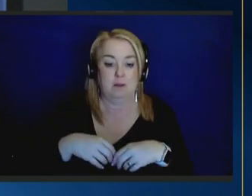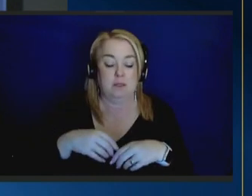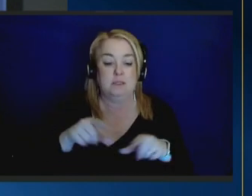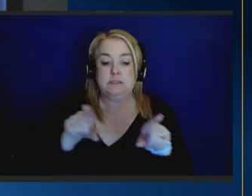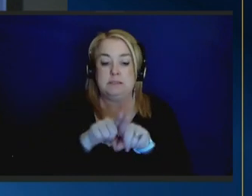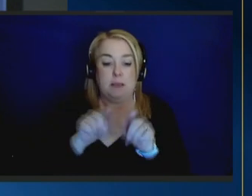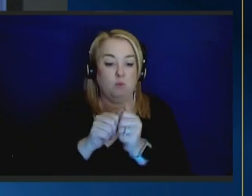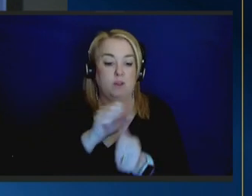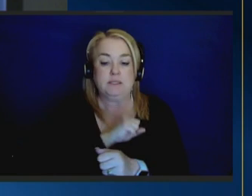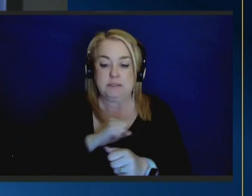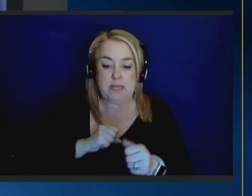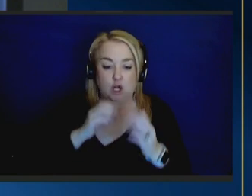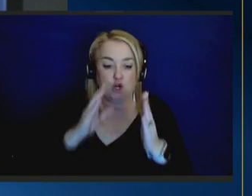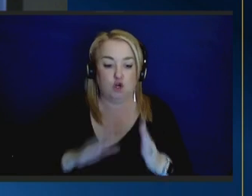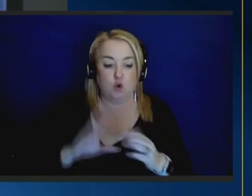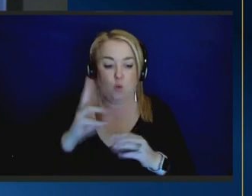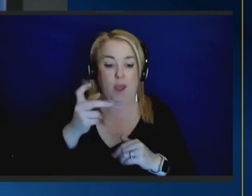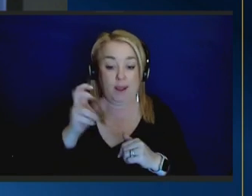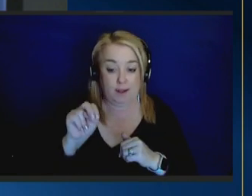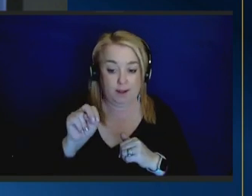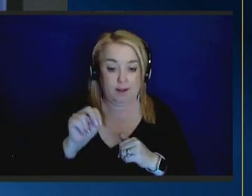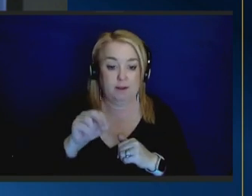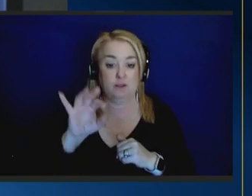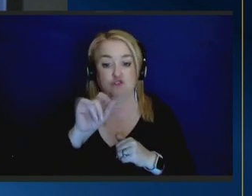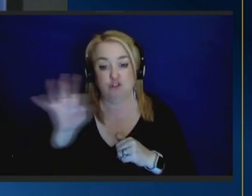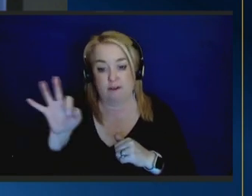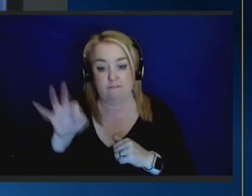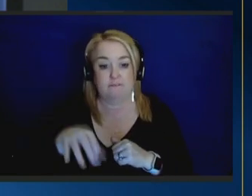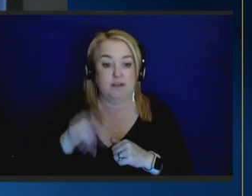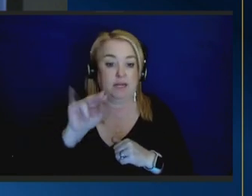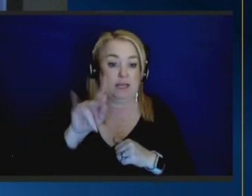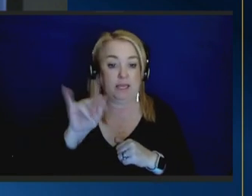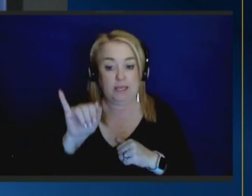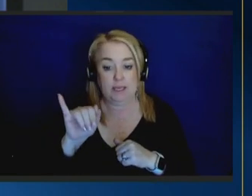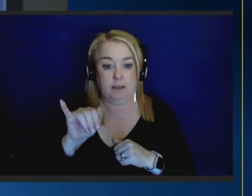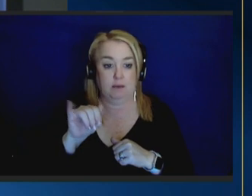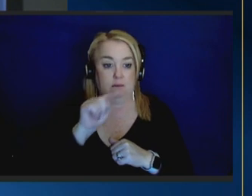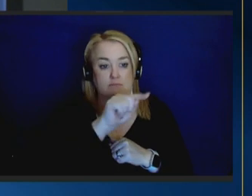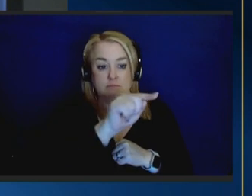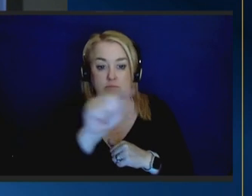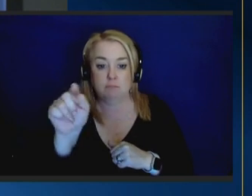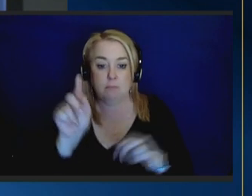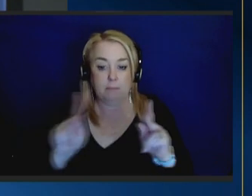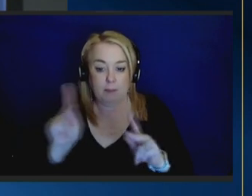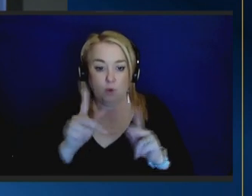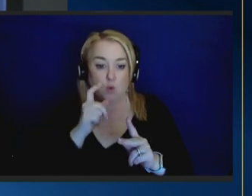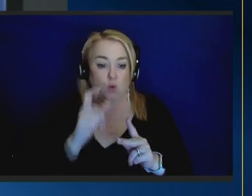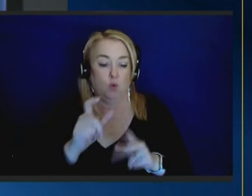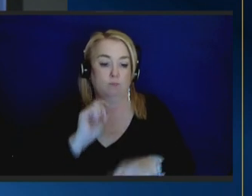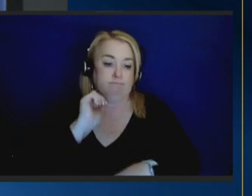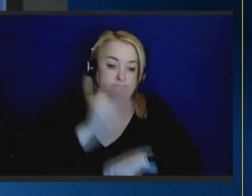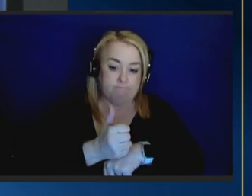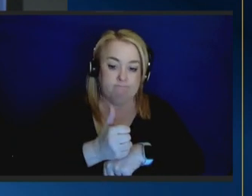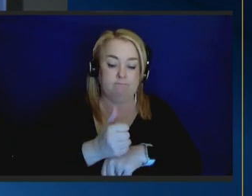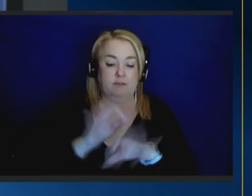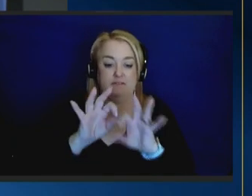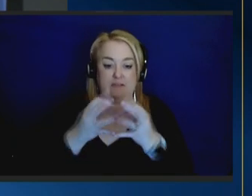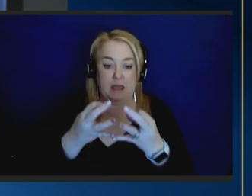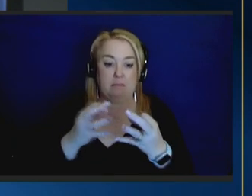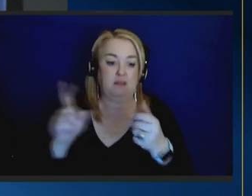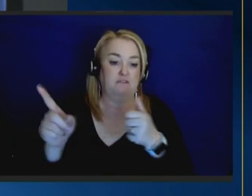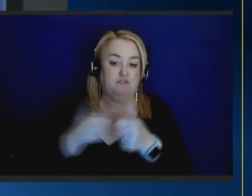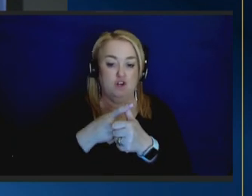wyden and jeff and nikki and others who are implementing the family first agenda throughout the country